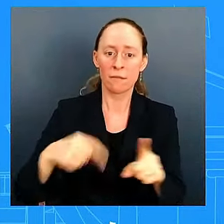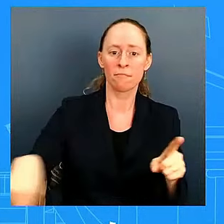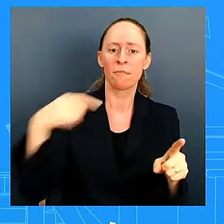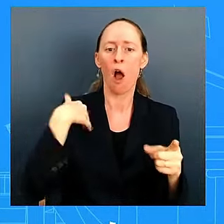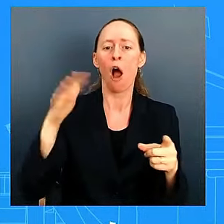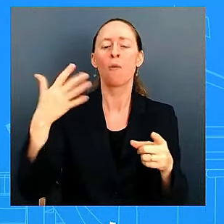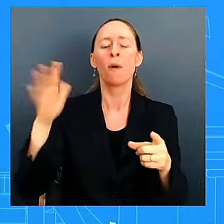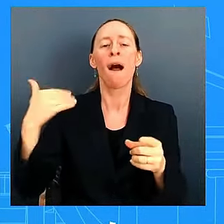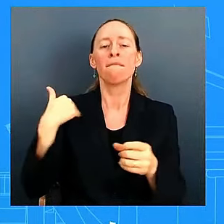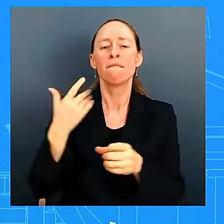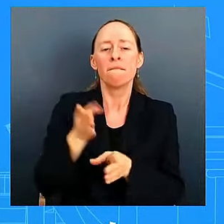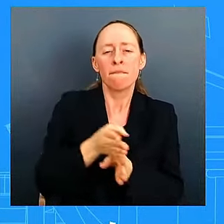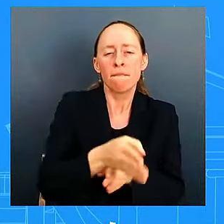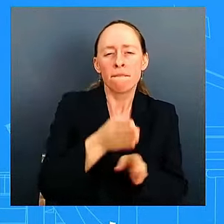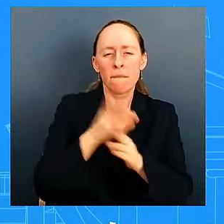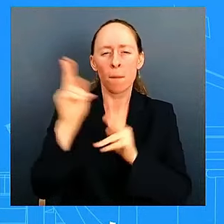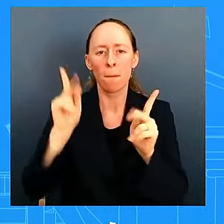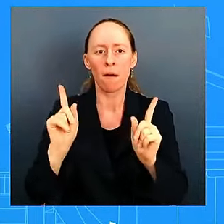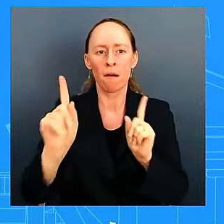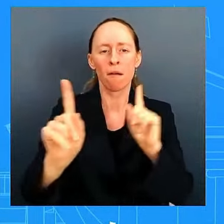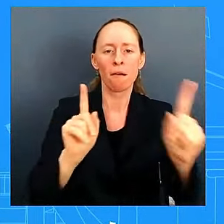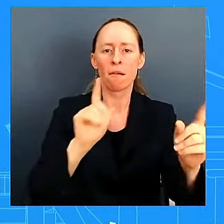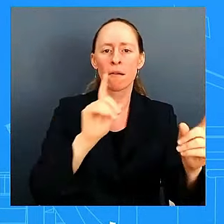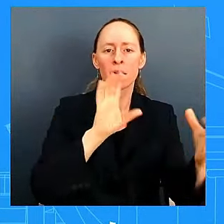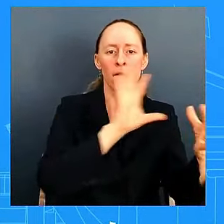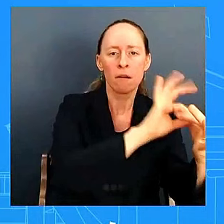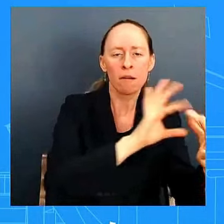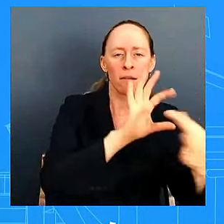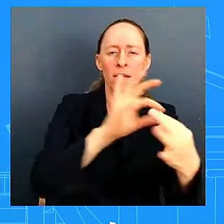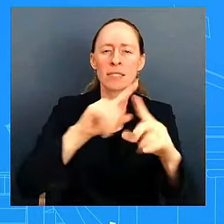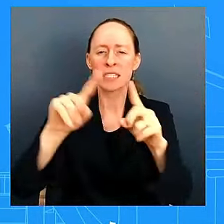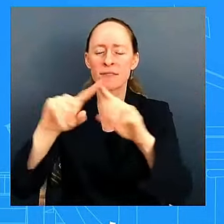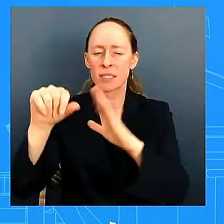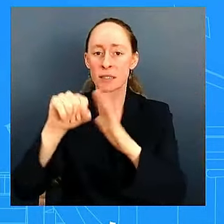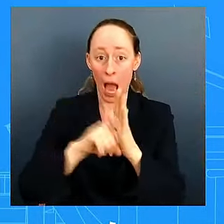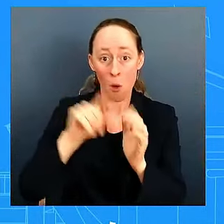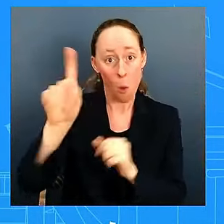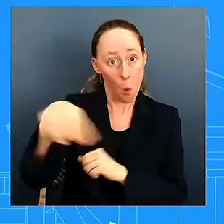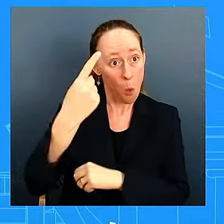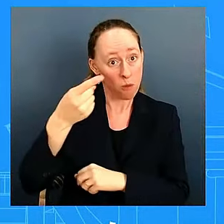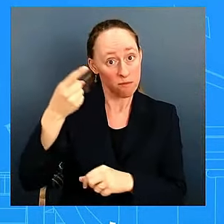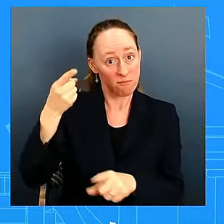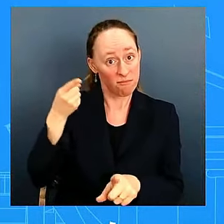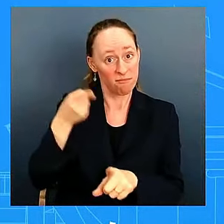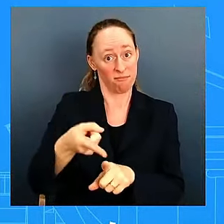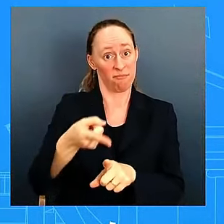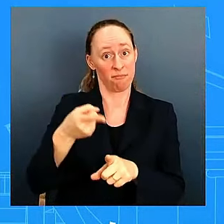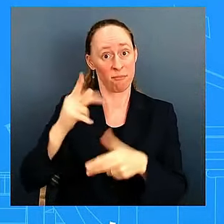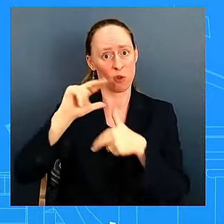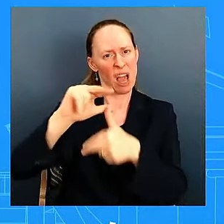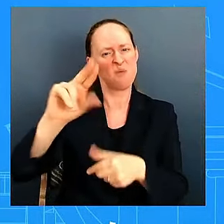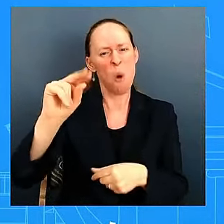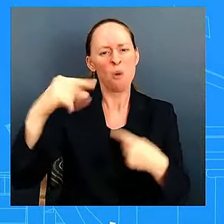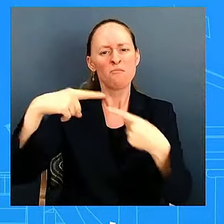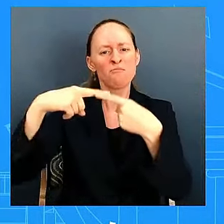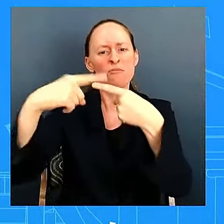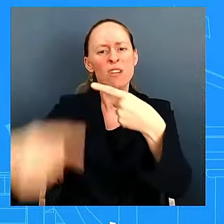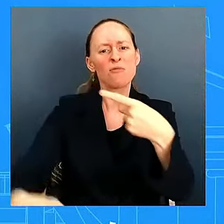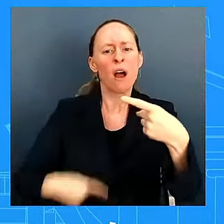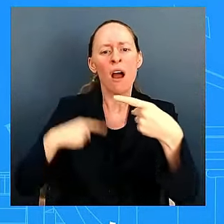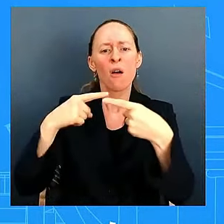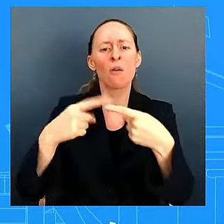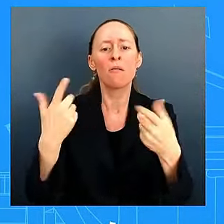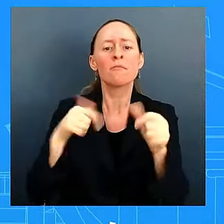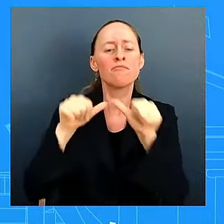wake of a hurricane but we do it all the time to build those relationships strengthen our capabilities plan for and prepare for disasters and given that homeland